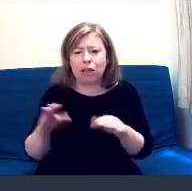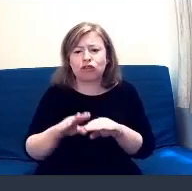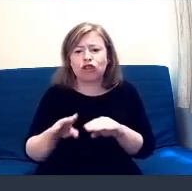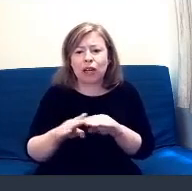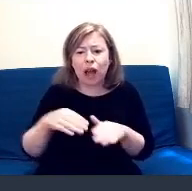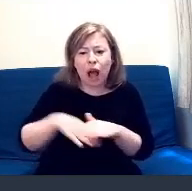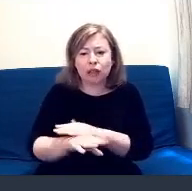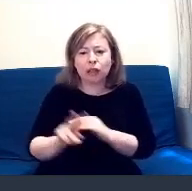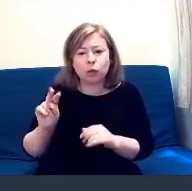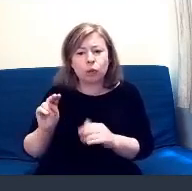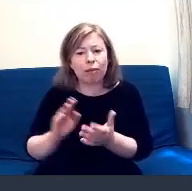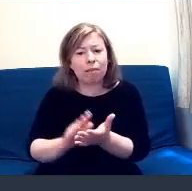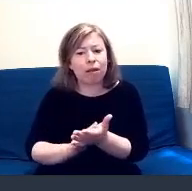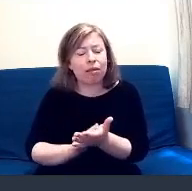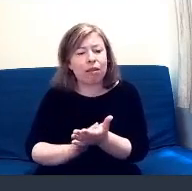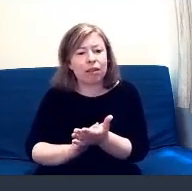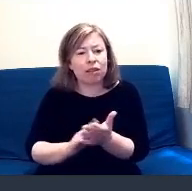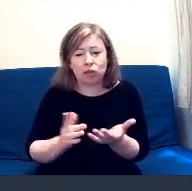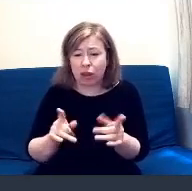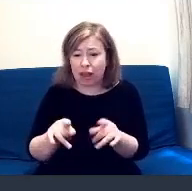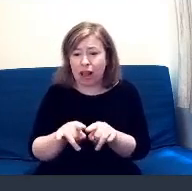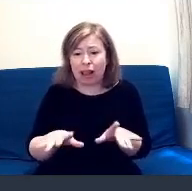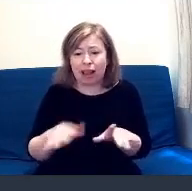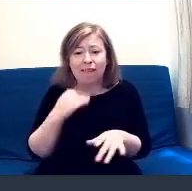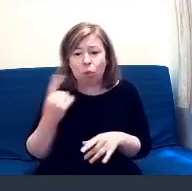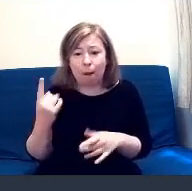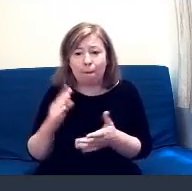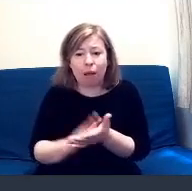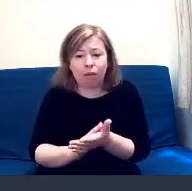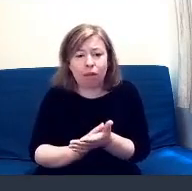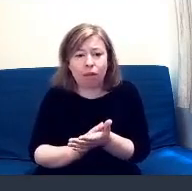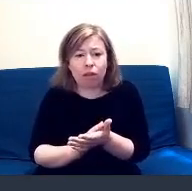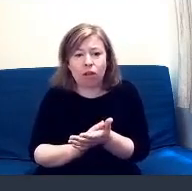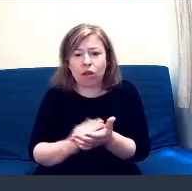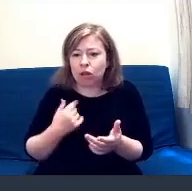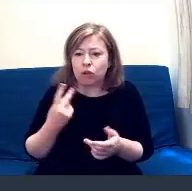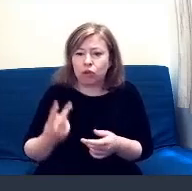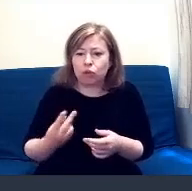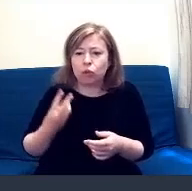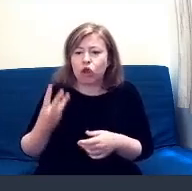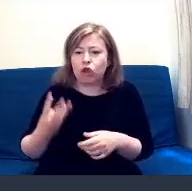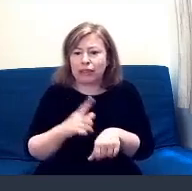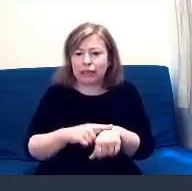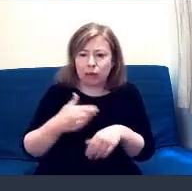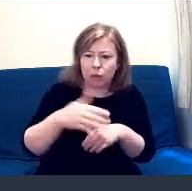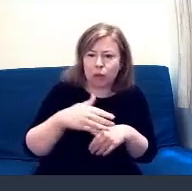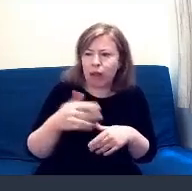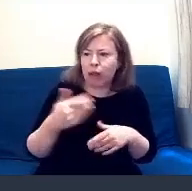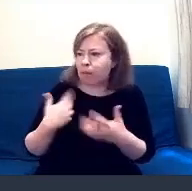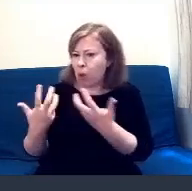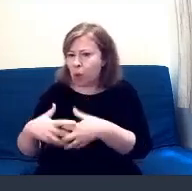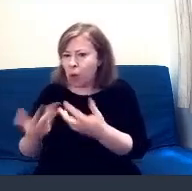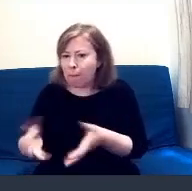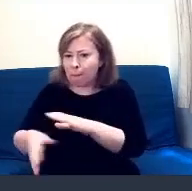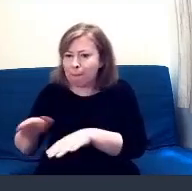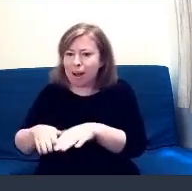think about it, it's like every month you go two or three times out, you pack all your equipment and you go